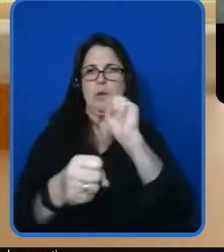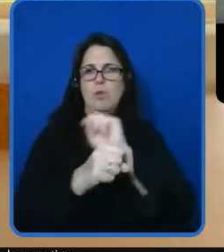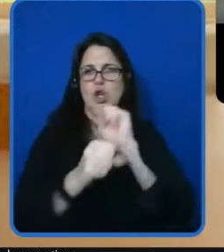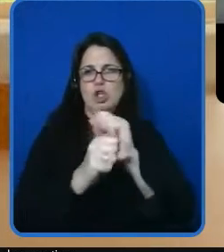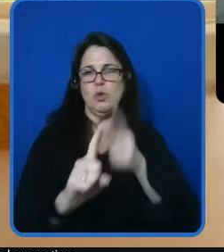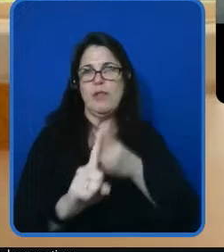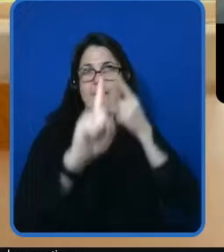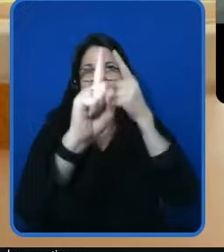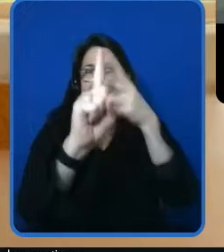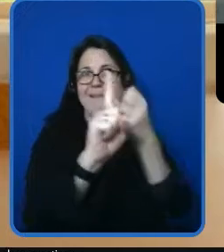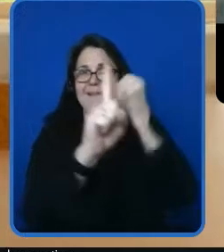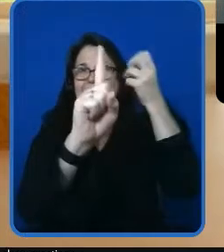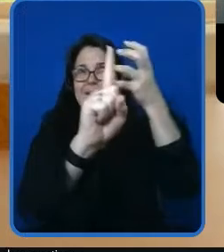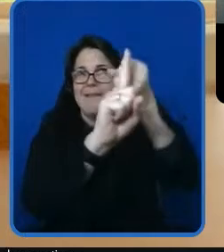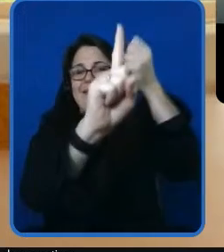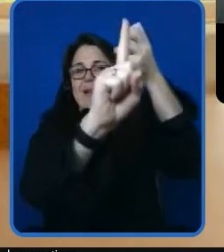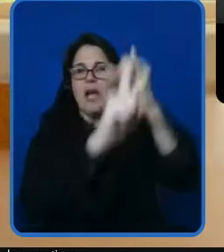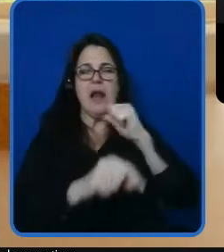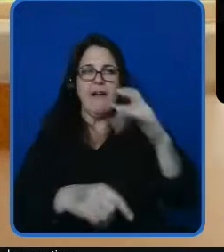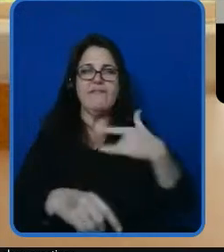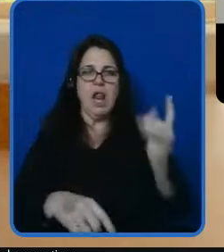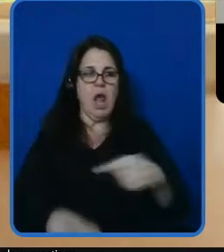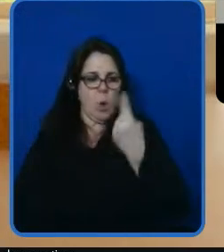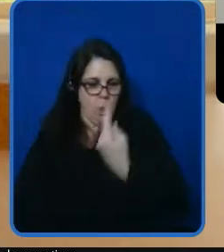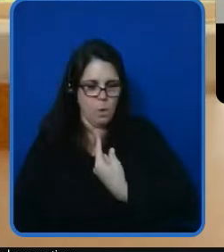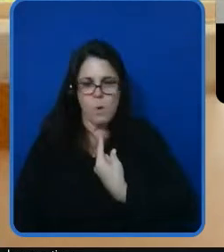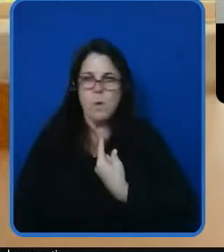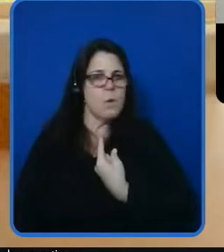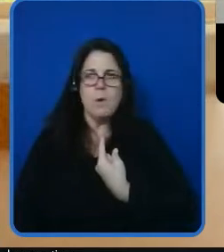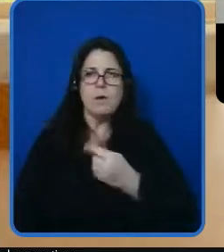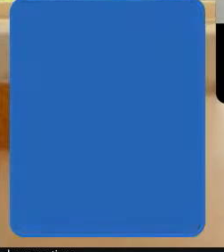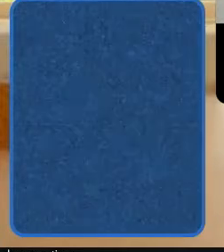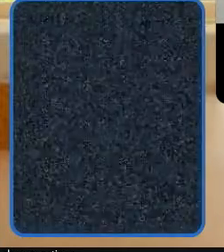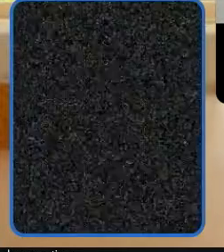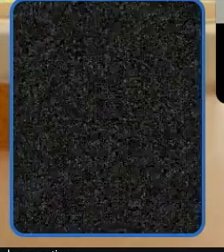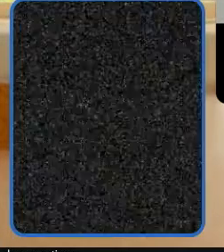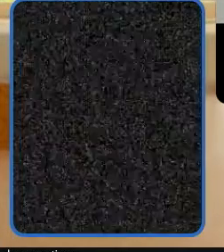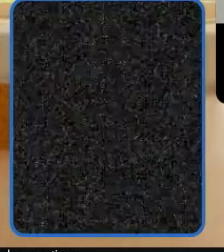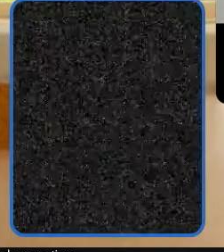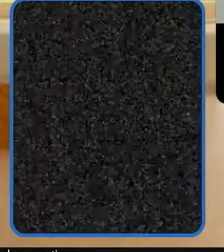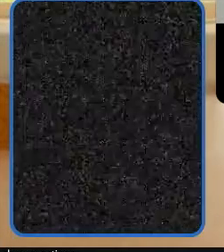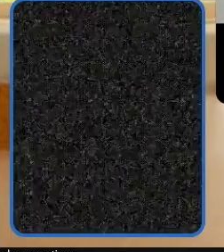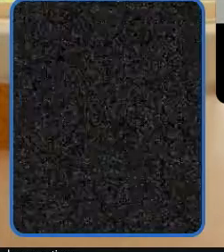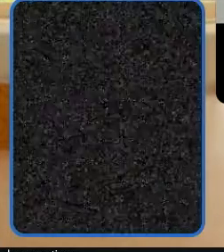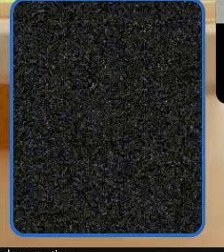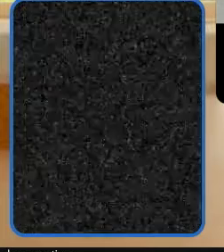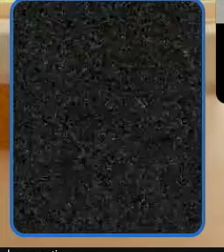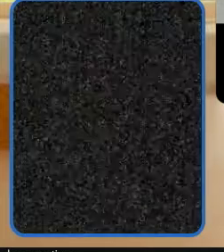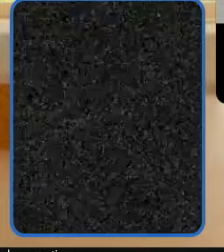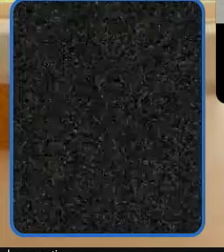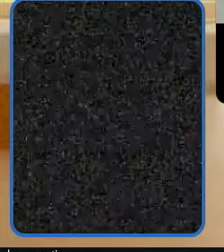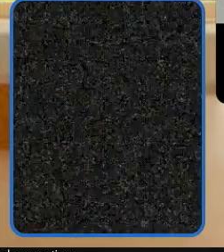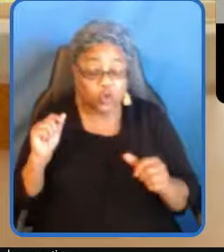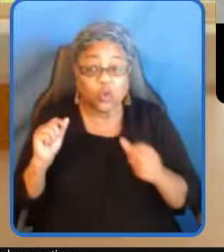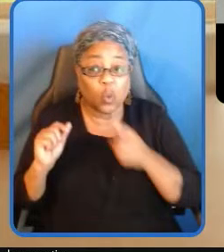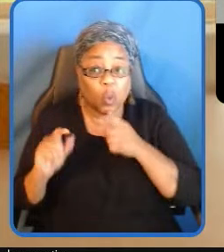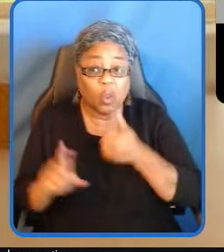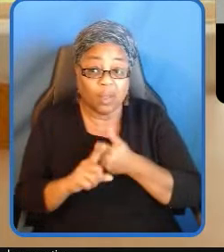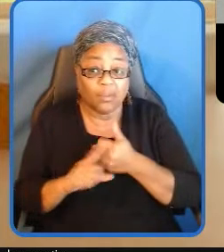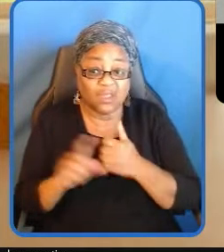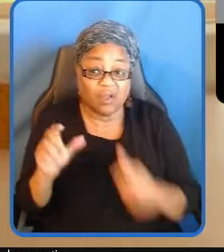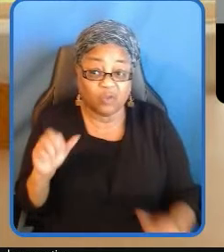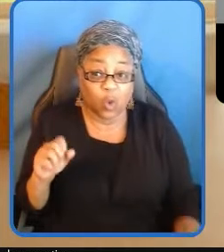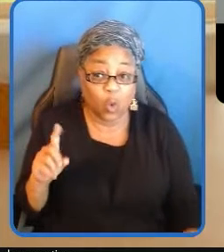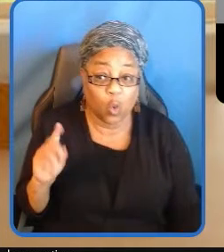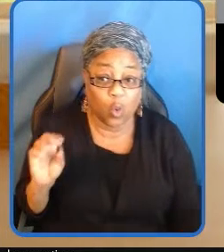aspirations without feeling like they're alone girls who code is making a tremendous impact in the communities